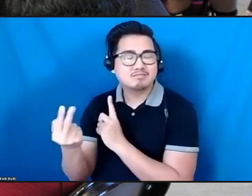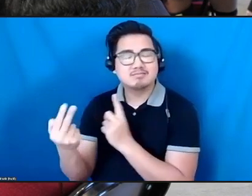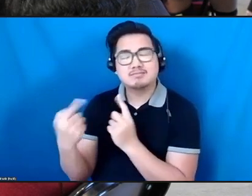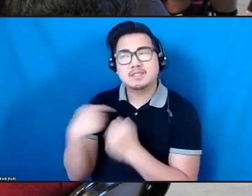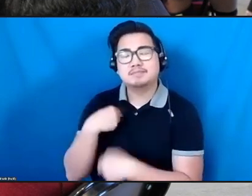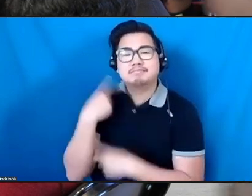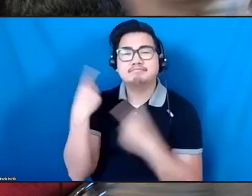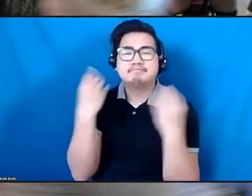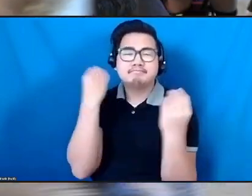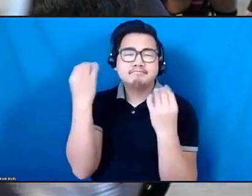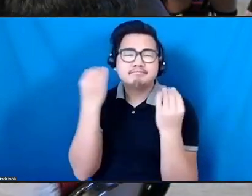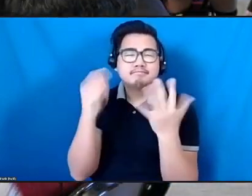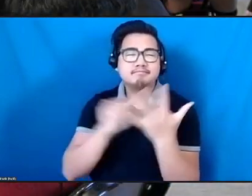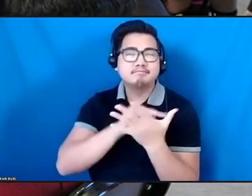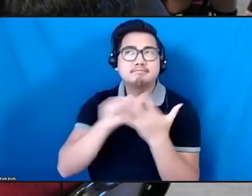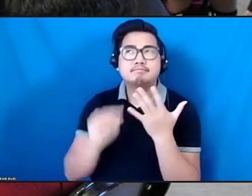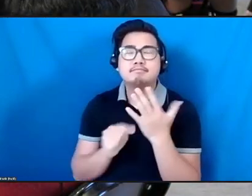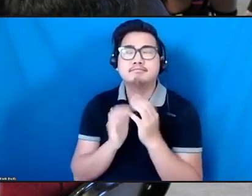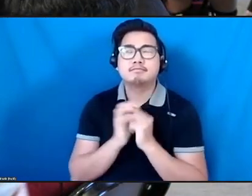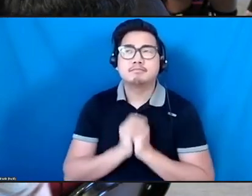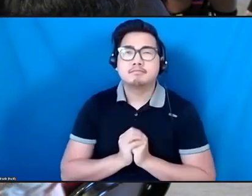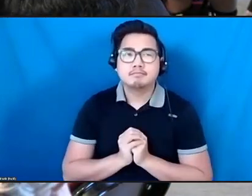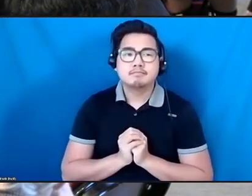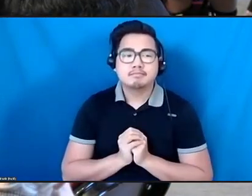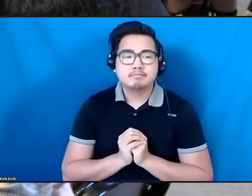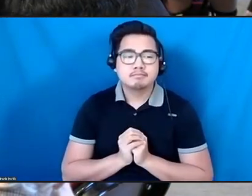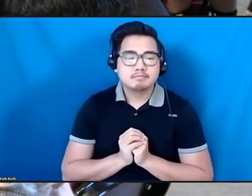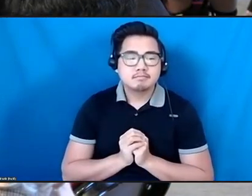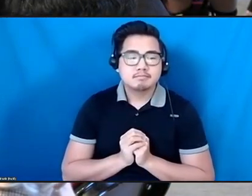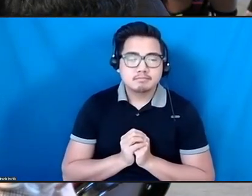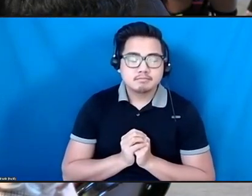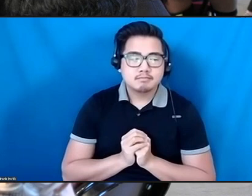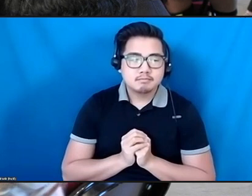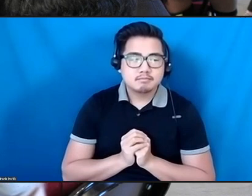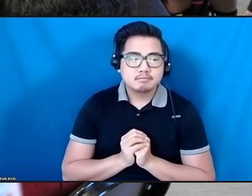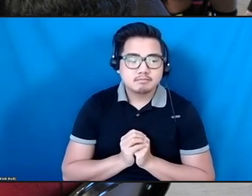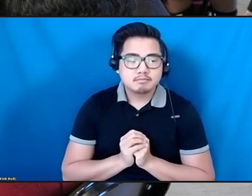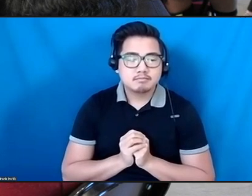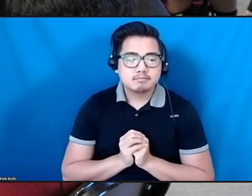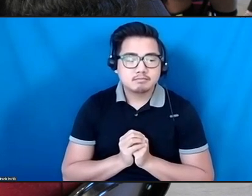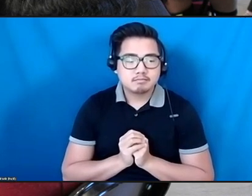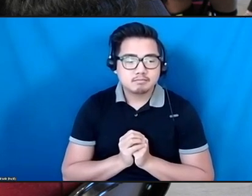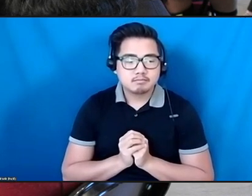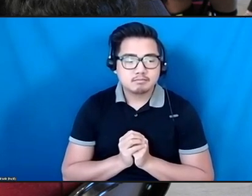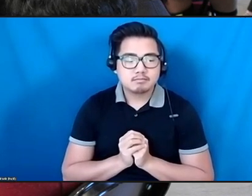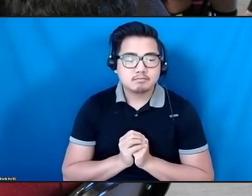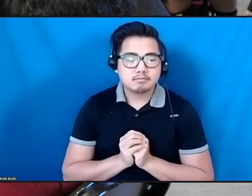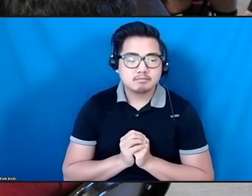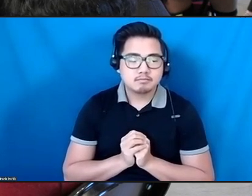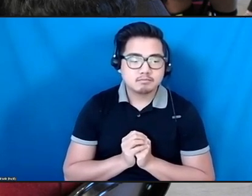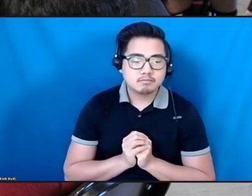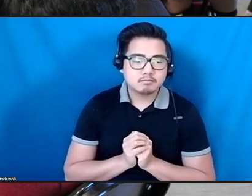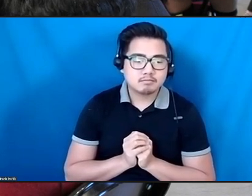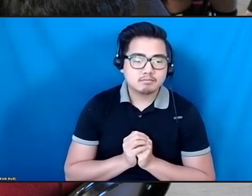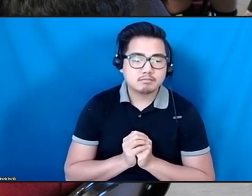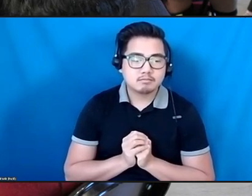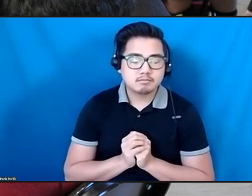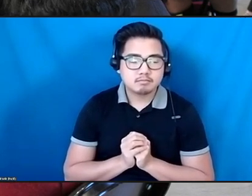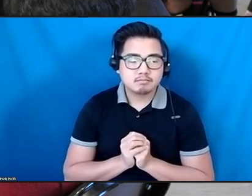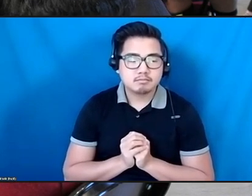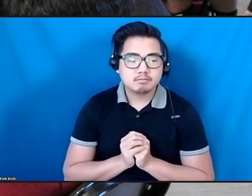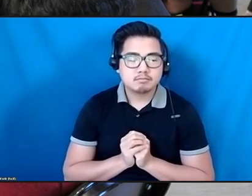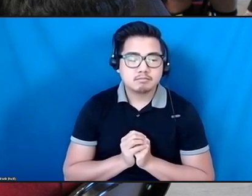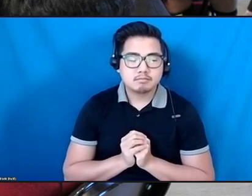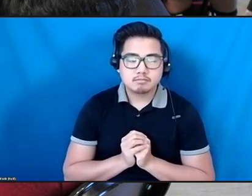One is I definitely, you know, I think that there was a real reckoning around the